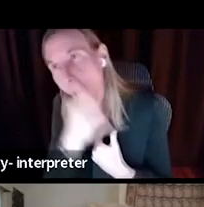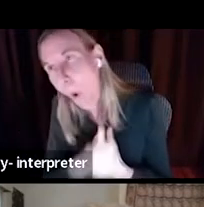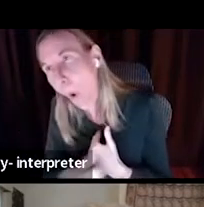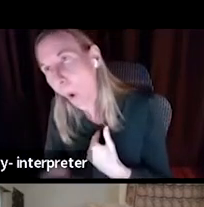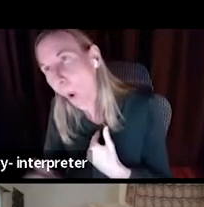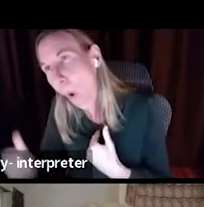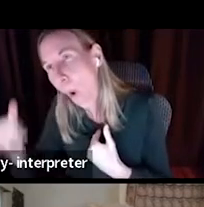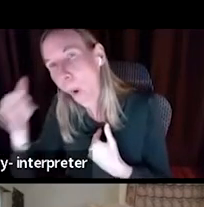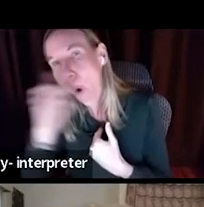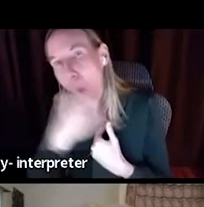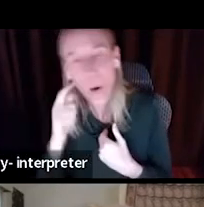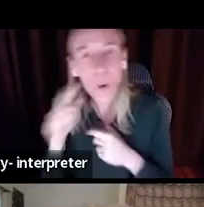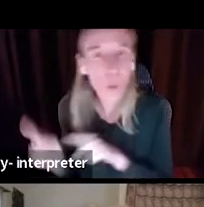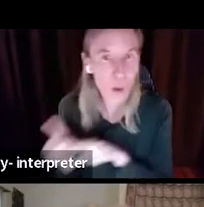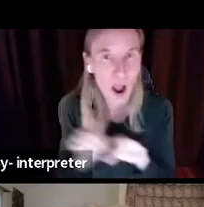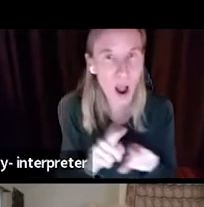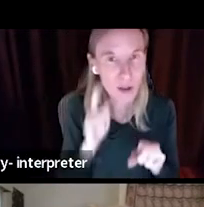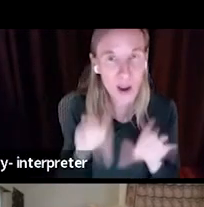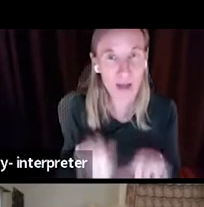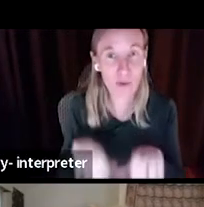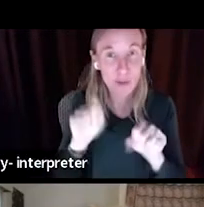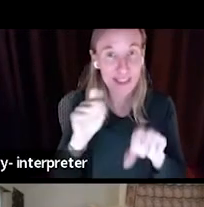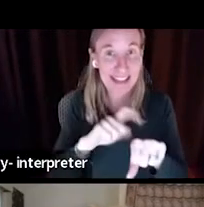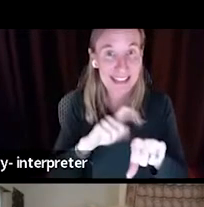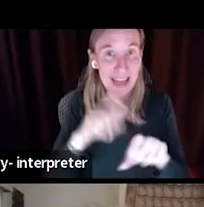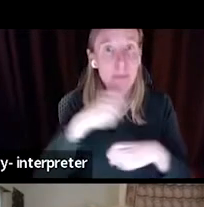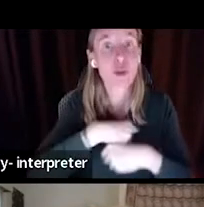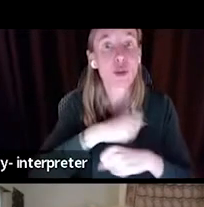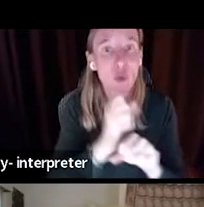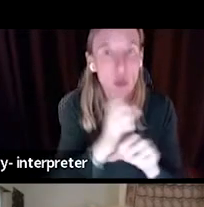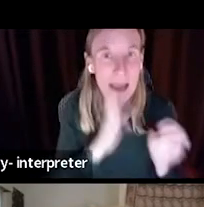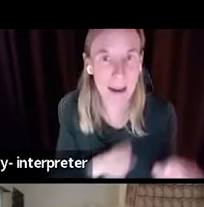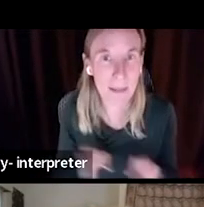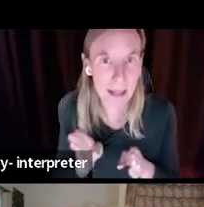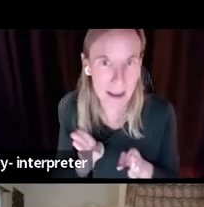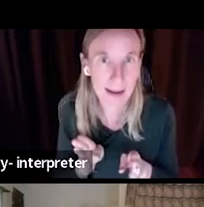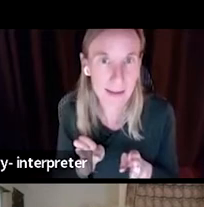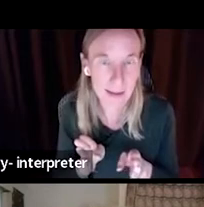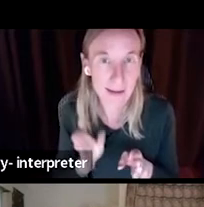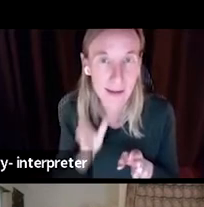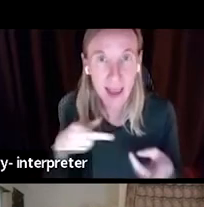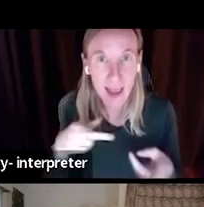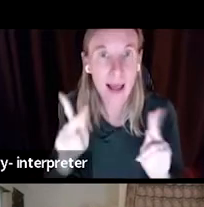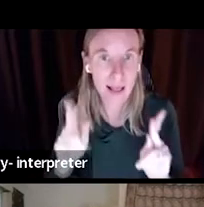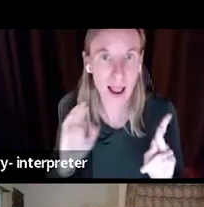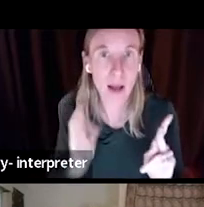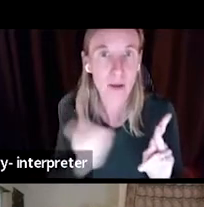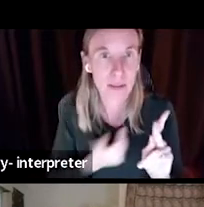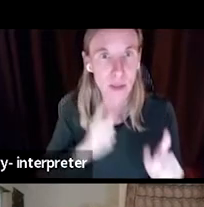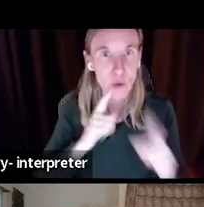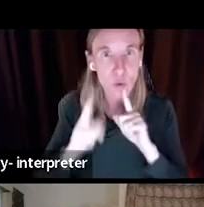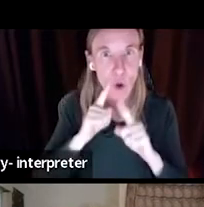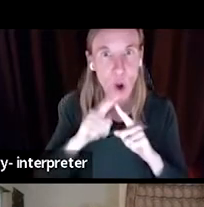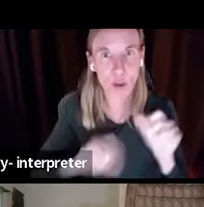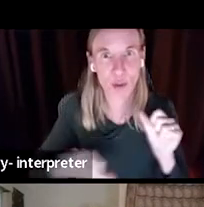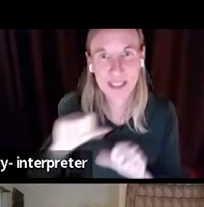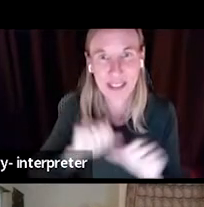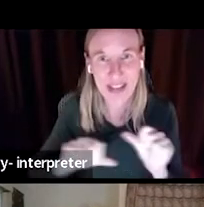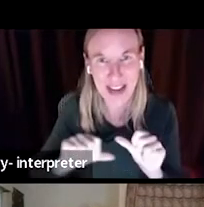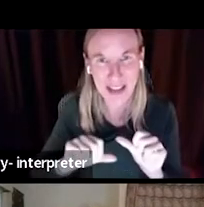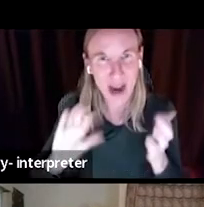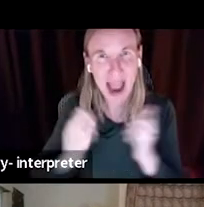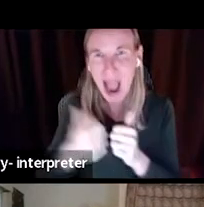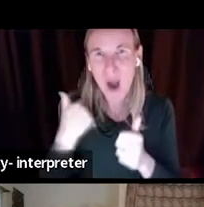We also have to take the time to create a plan that allows us to talk to each other, share those